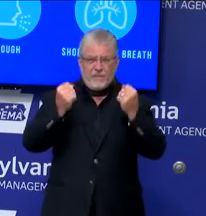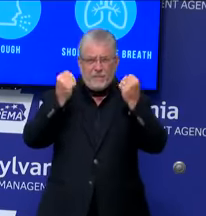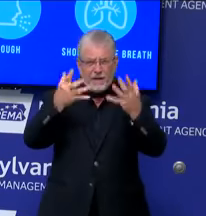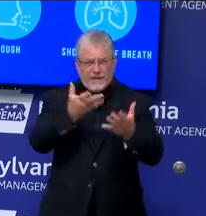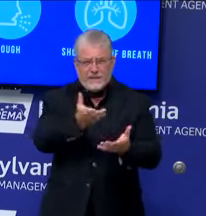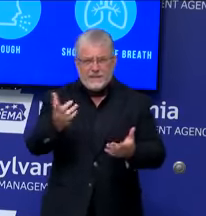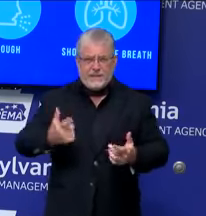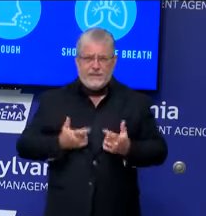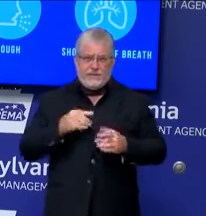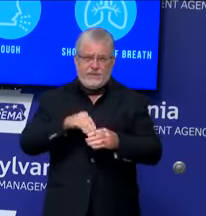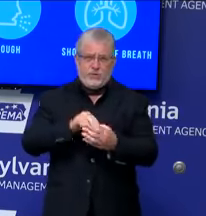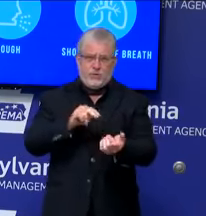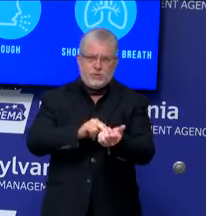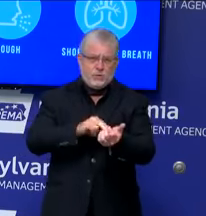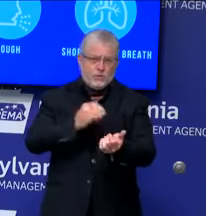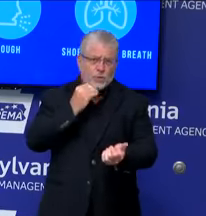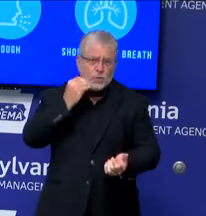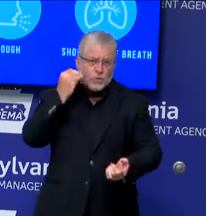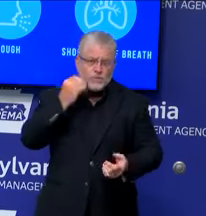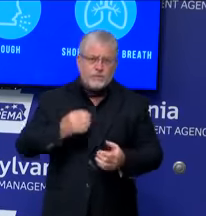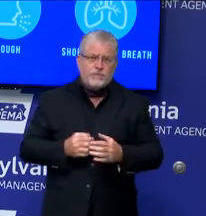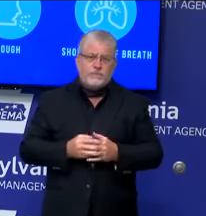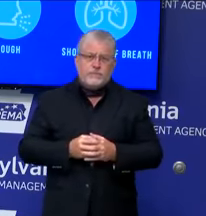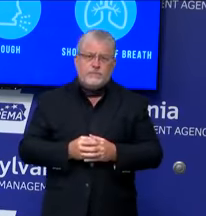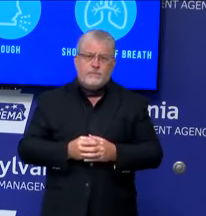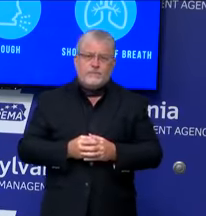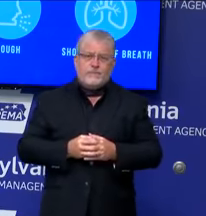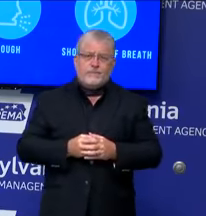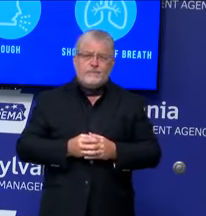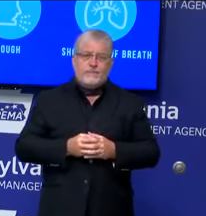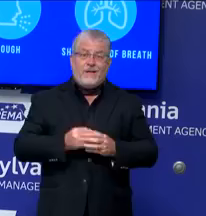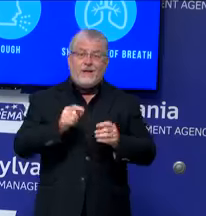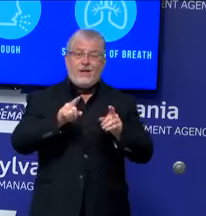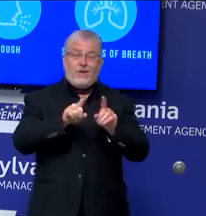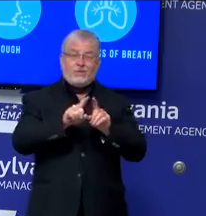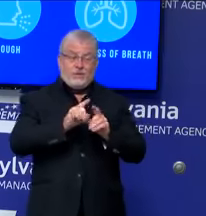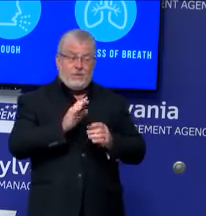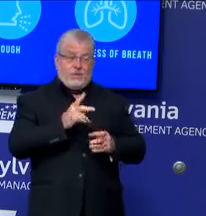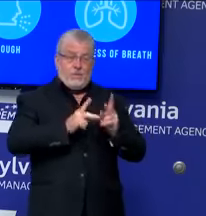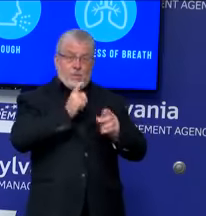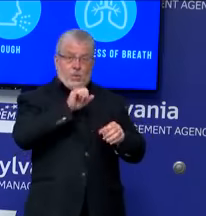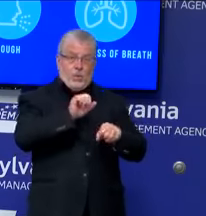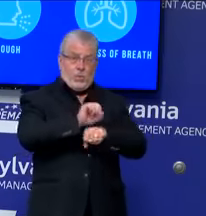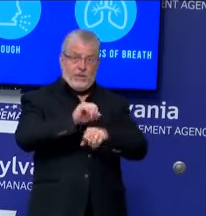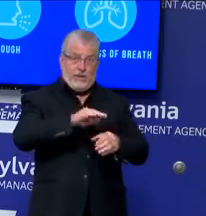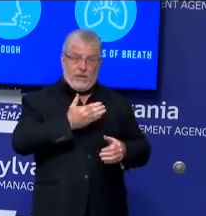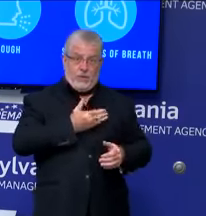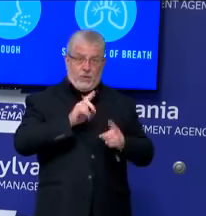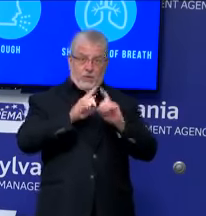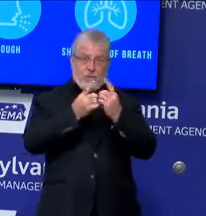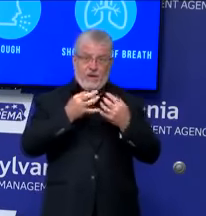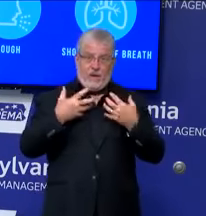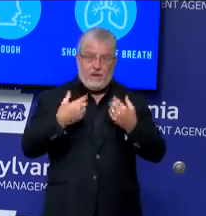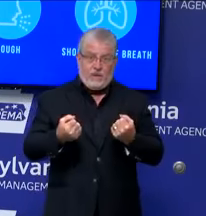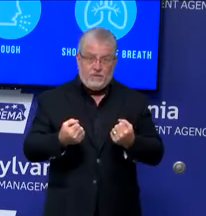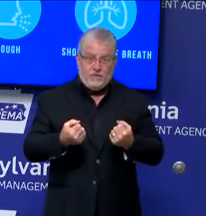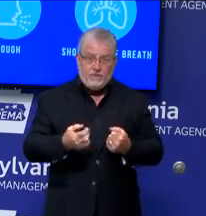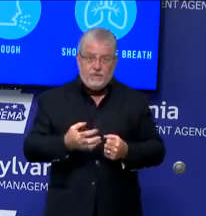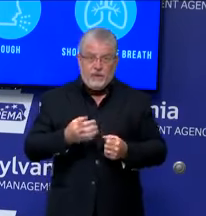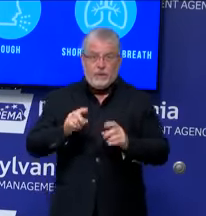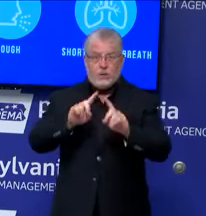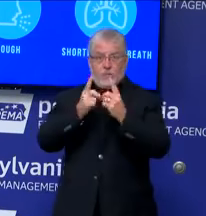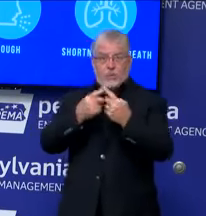efforts include the work being done by our department, the Department of Health, and the Department of Human Services, and our contractors,